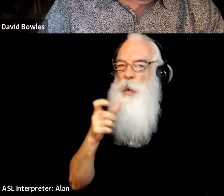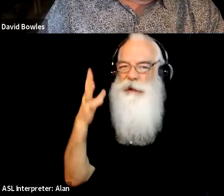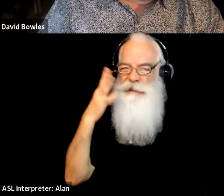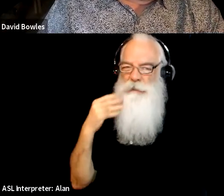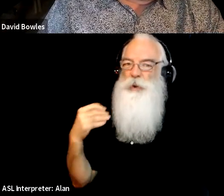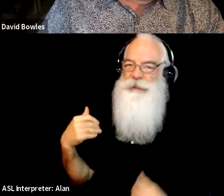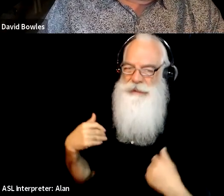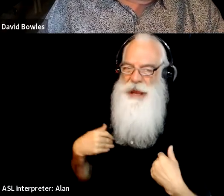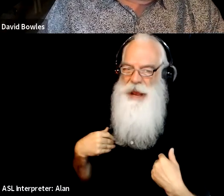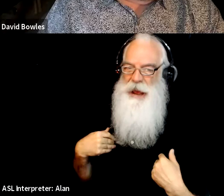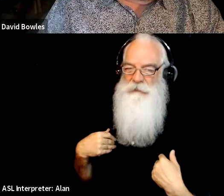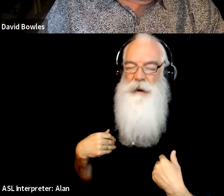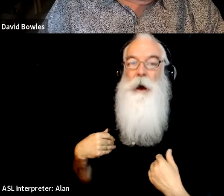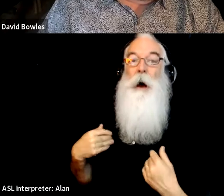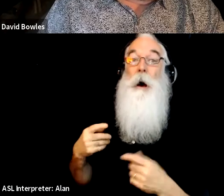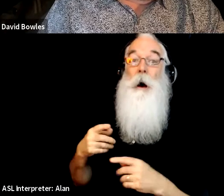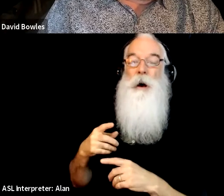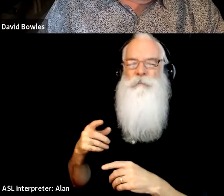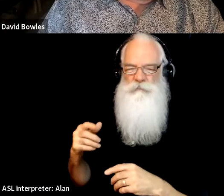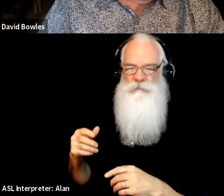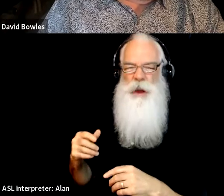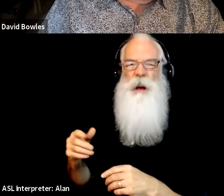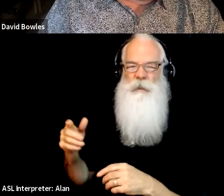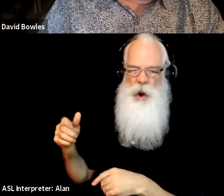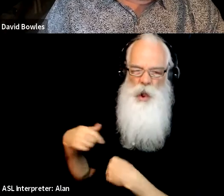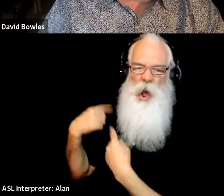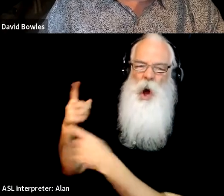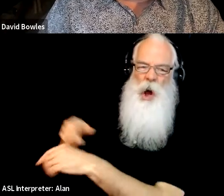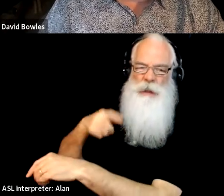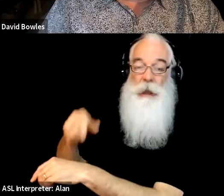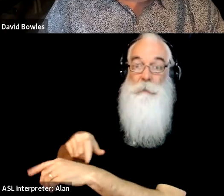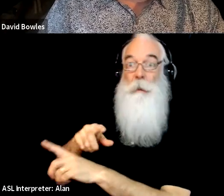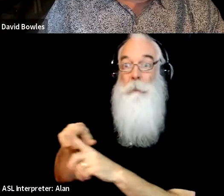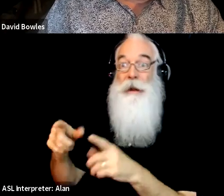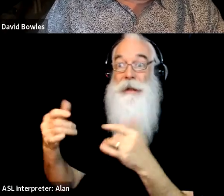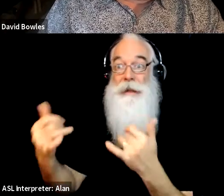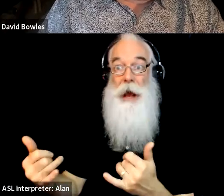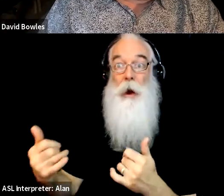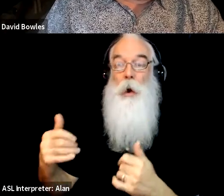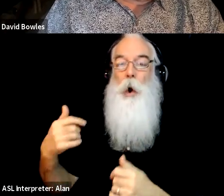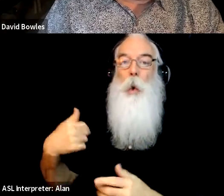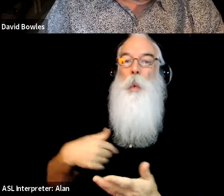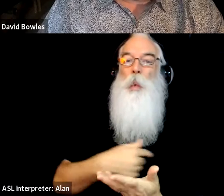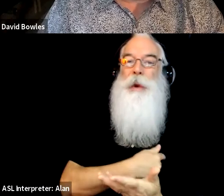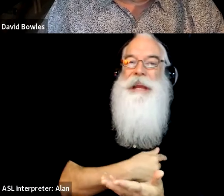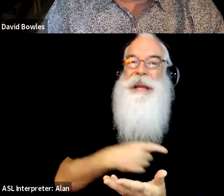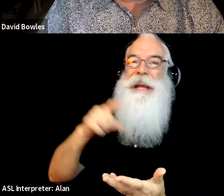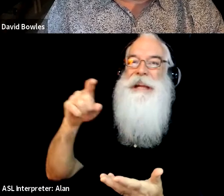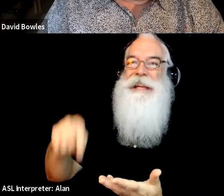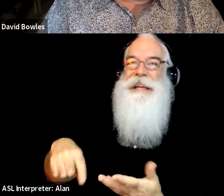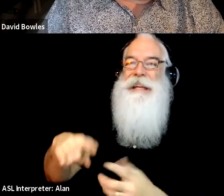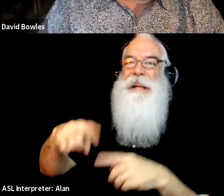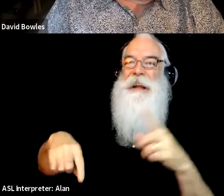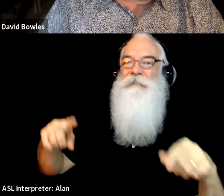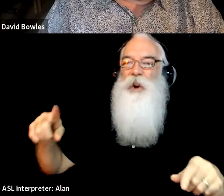some of these new organizations. We Need Diverse Books has been quite a few years now, but they have a mentorship program, and Les Musas